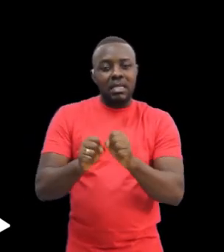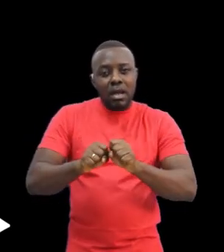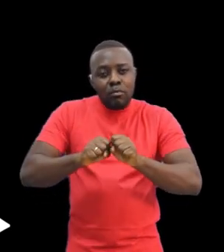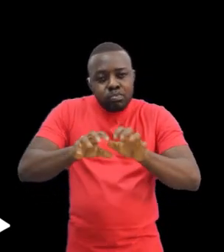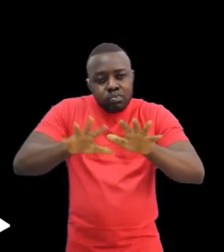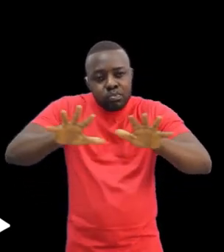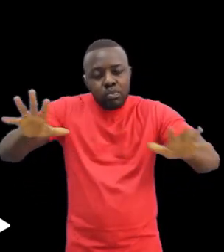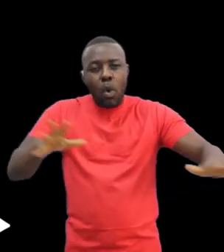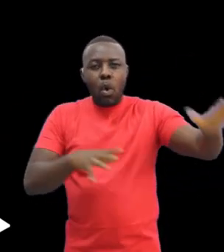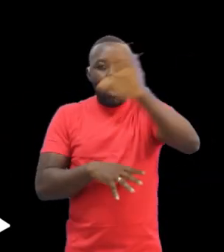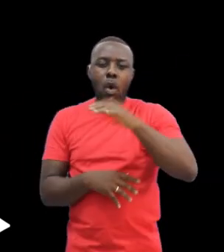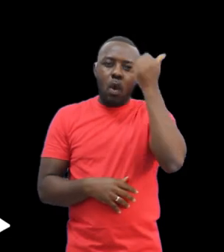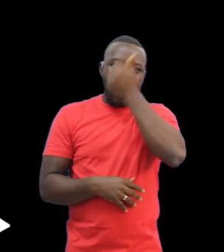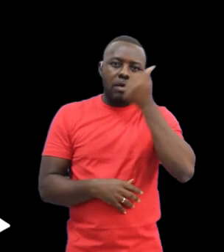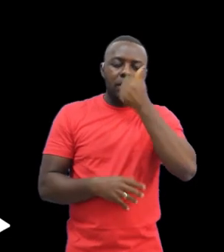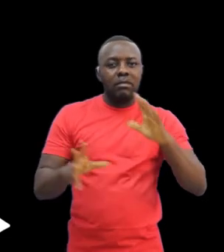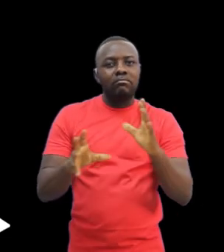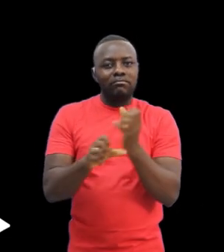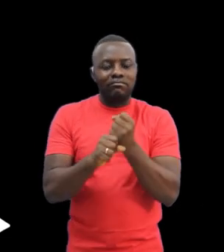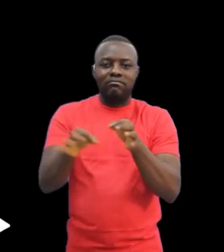the history enjoy to this day.